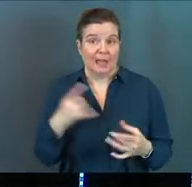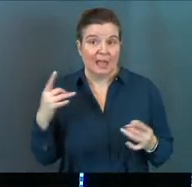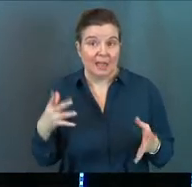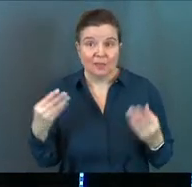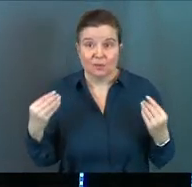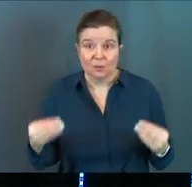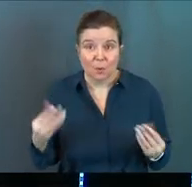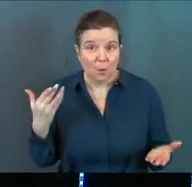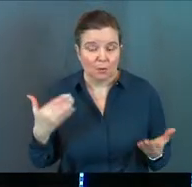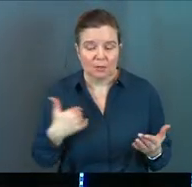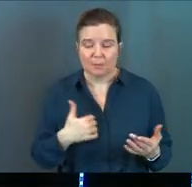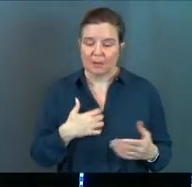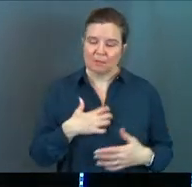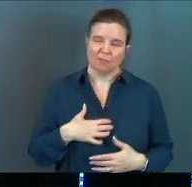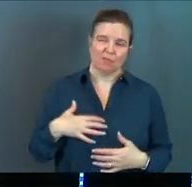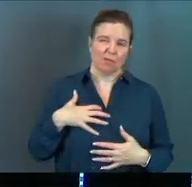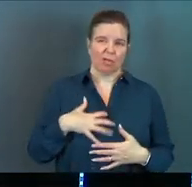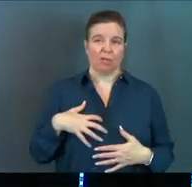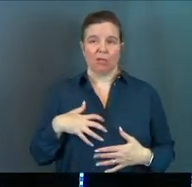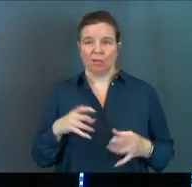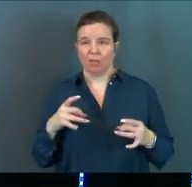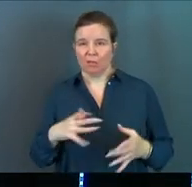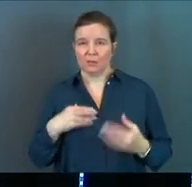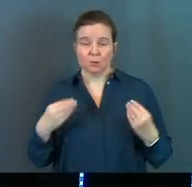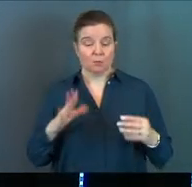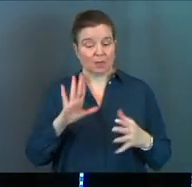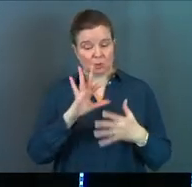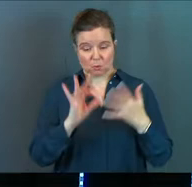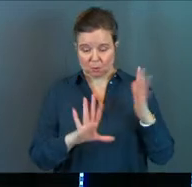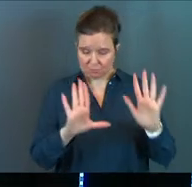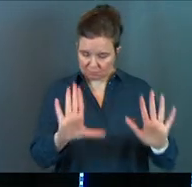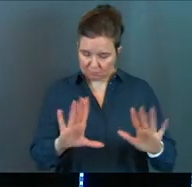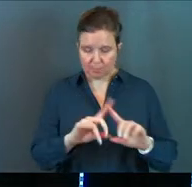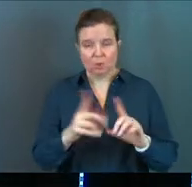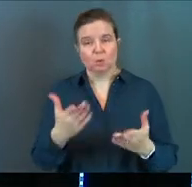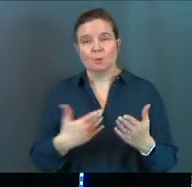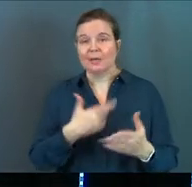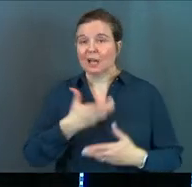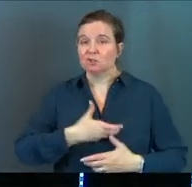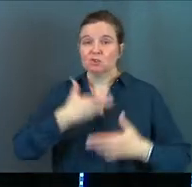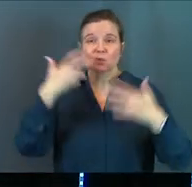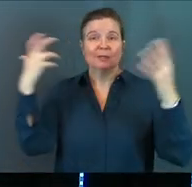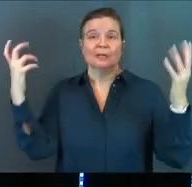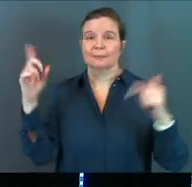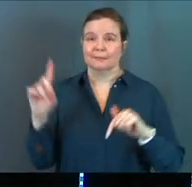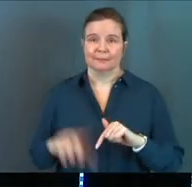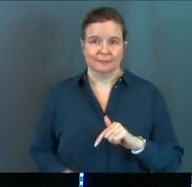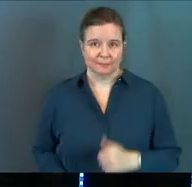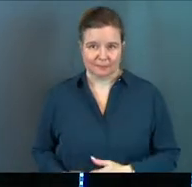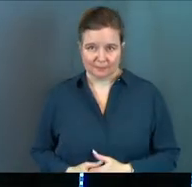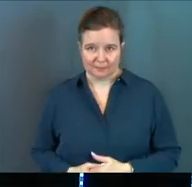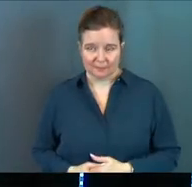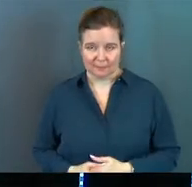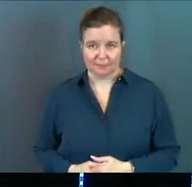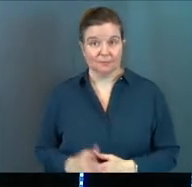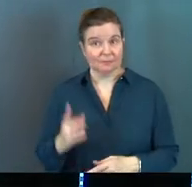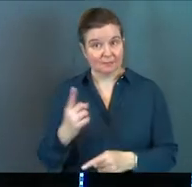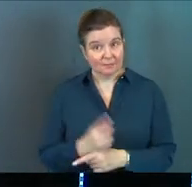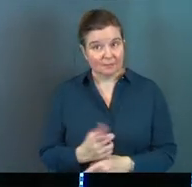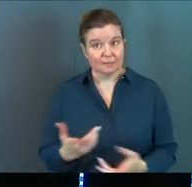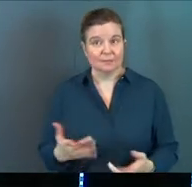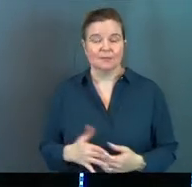hate the store. You may be miserable in the store. Those are all your choices. But you may not scream at the top of your lungs. Right?